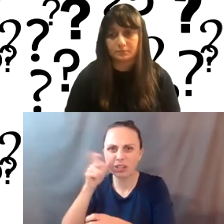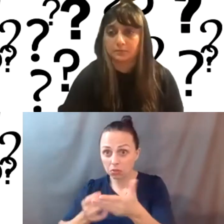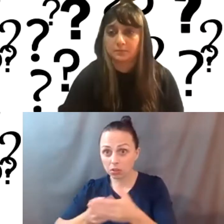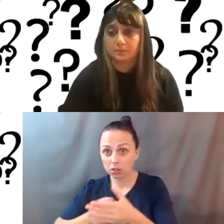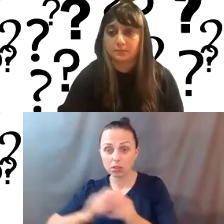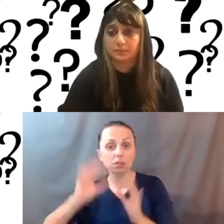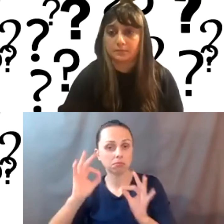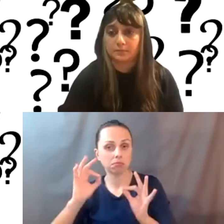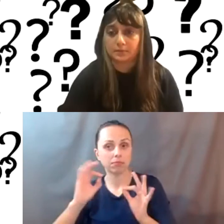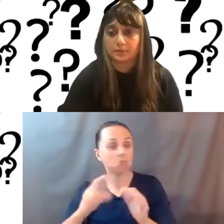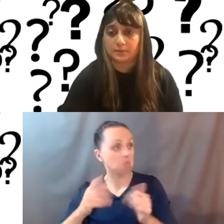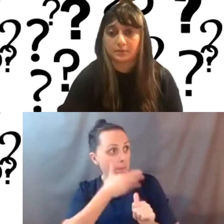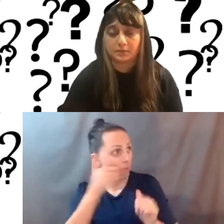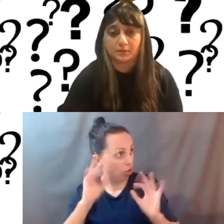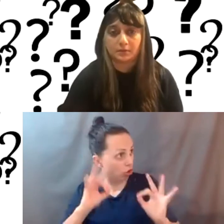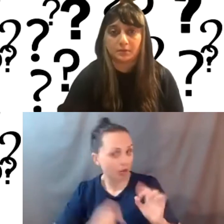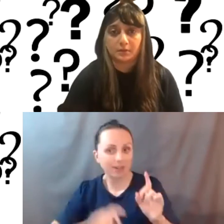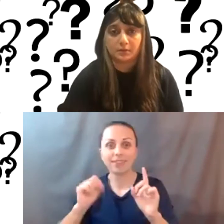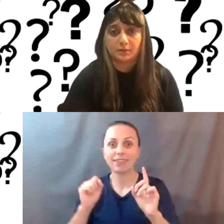blips. How's that? Is that better?